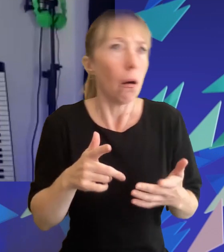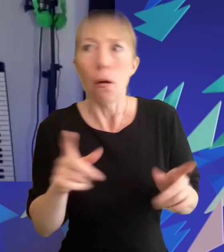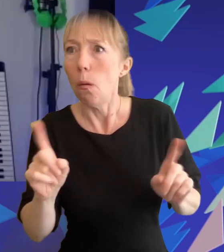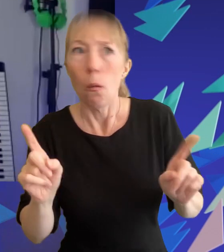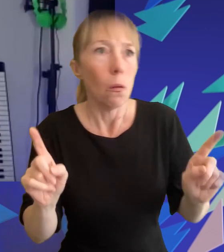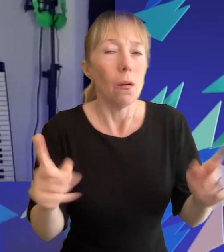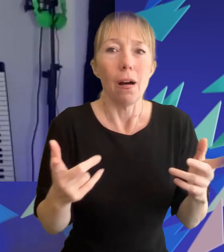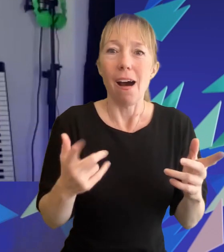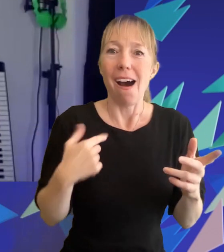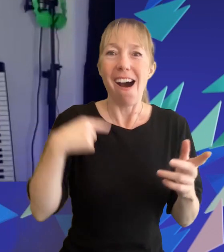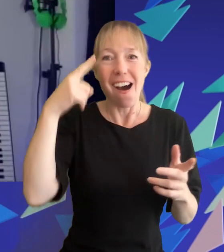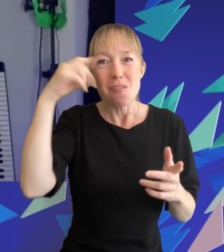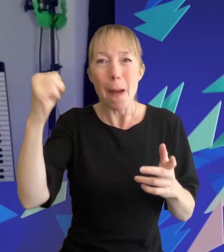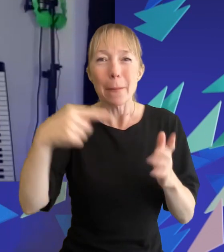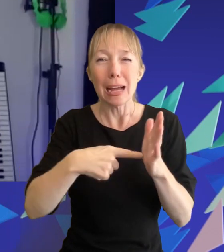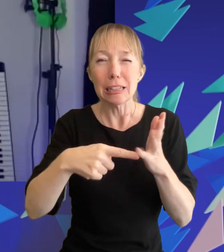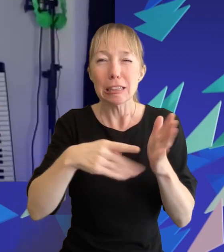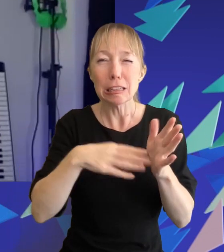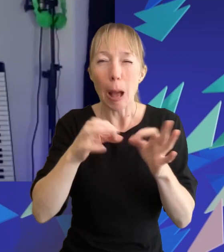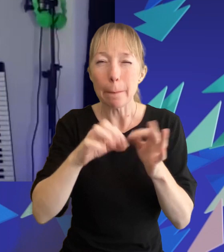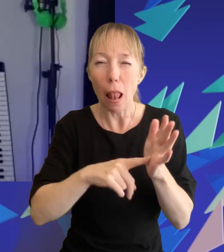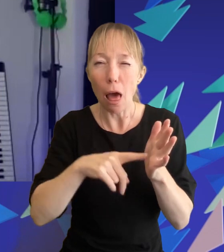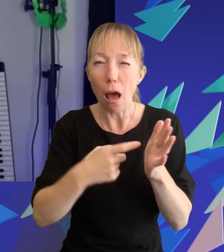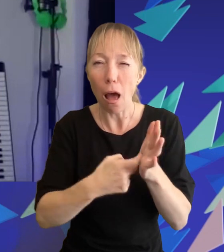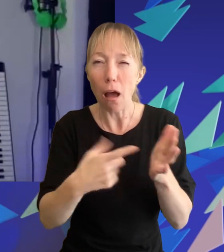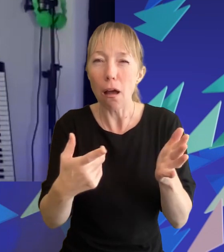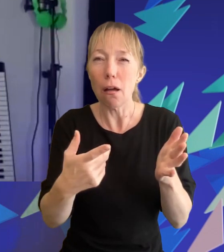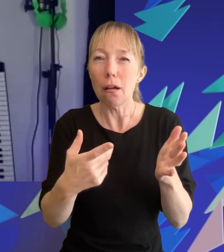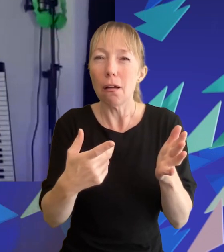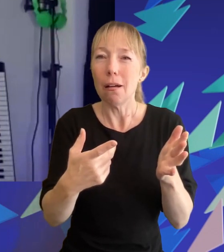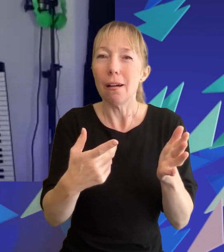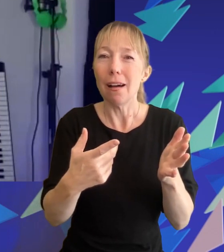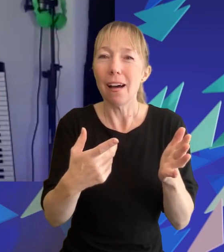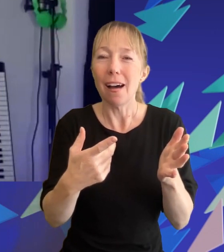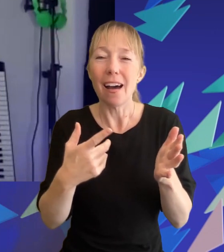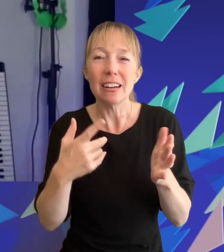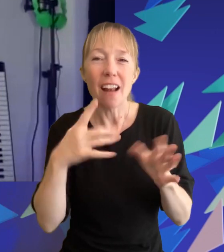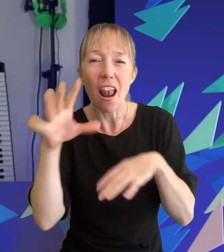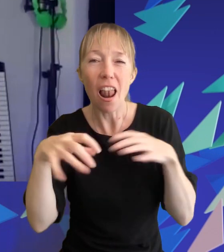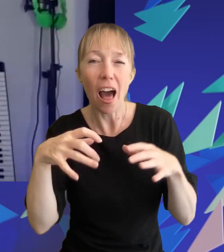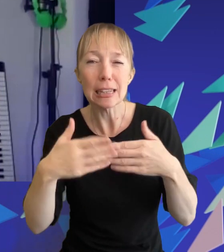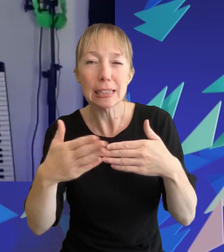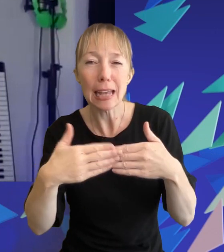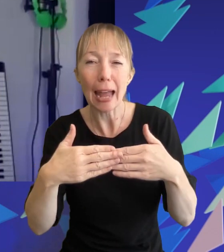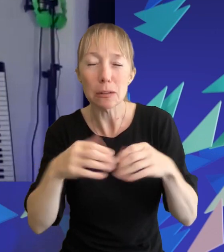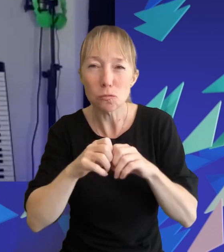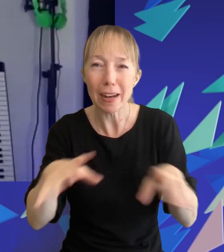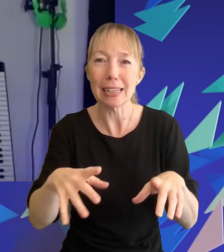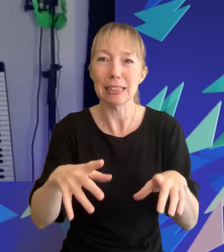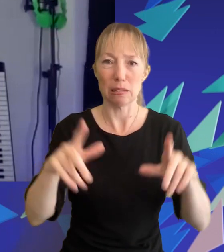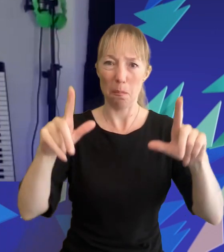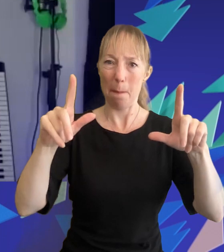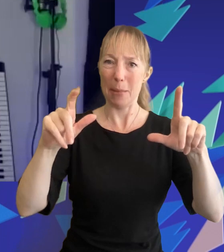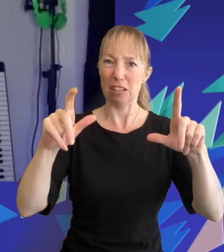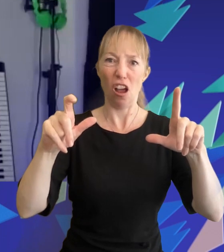tumblr and lionsgate would release one still image and these blogs on